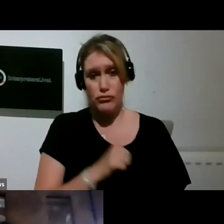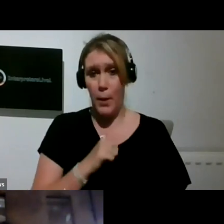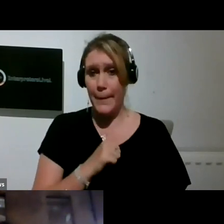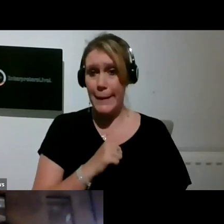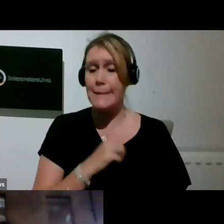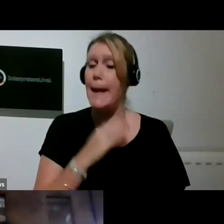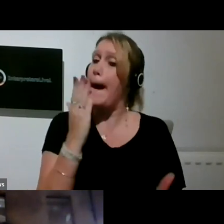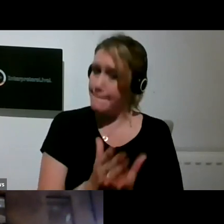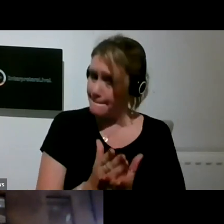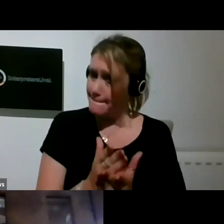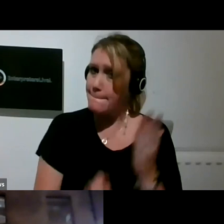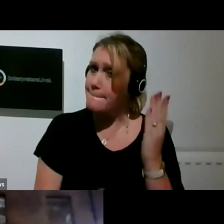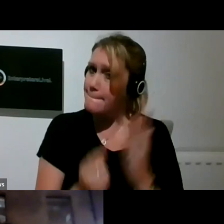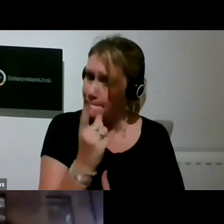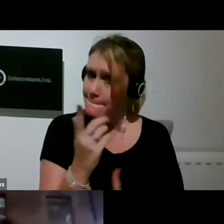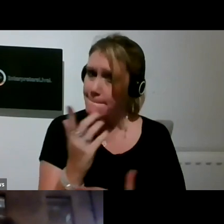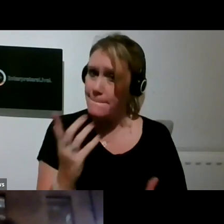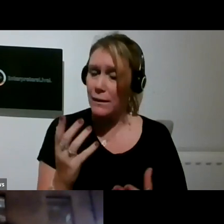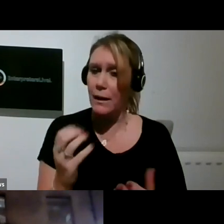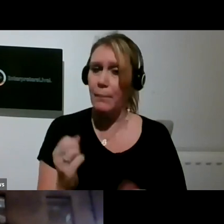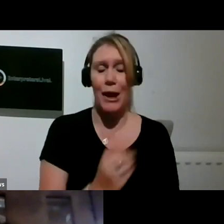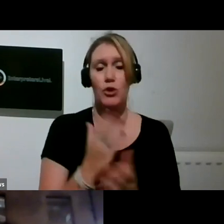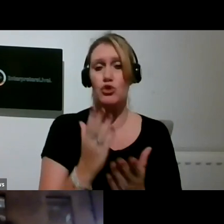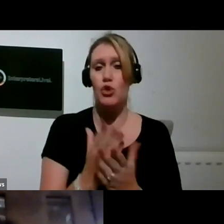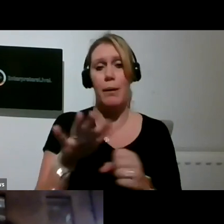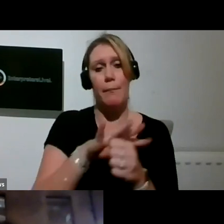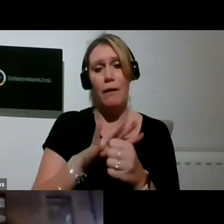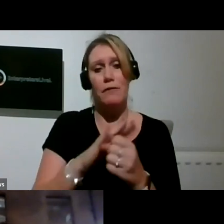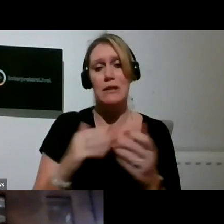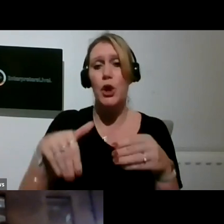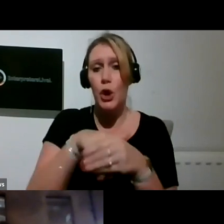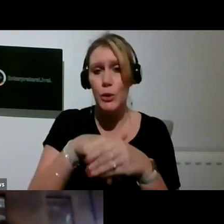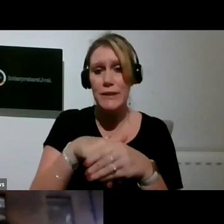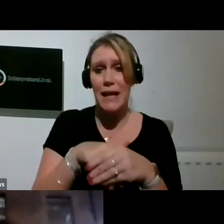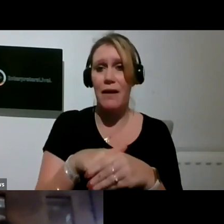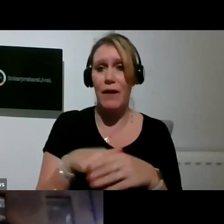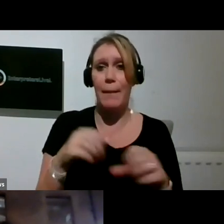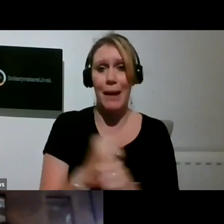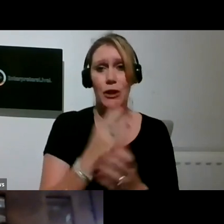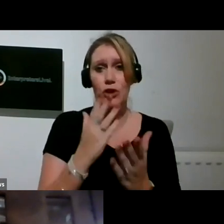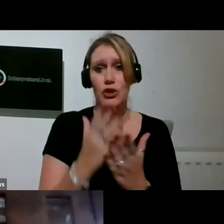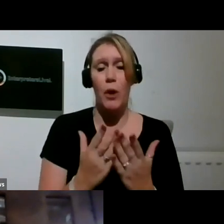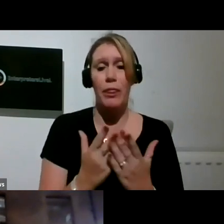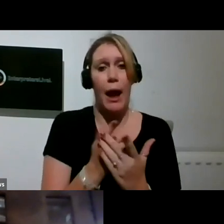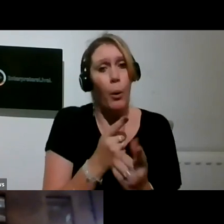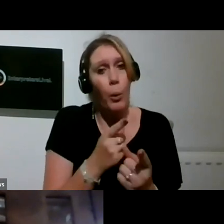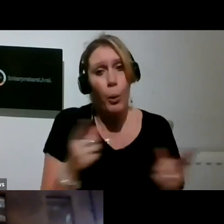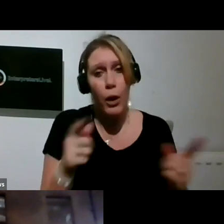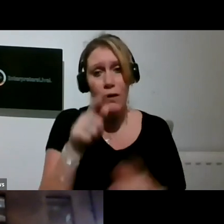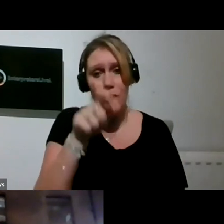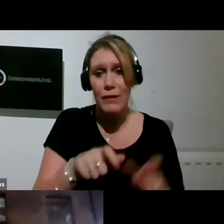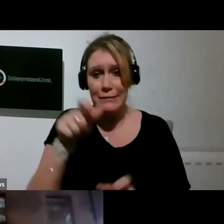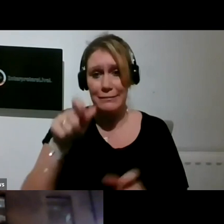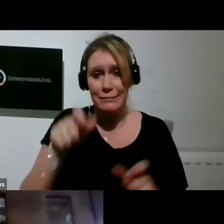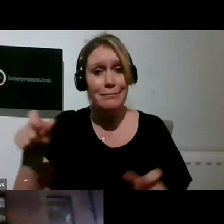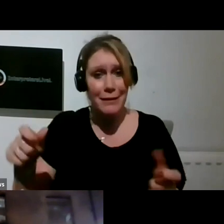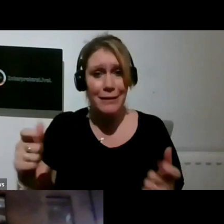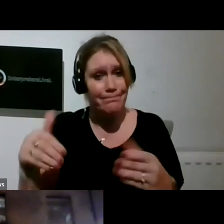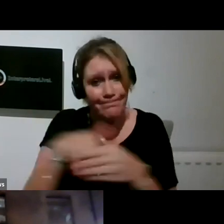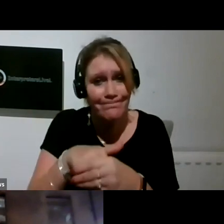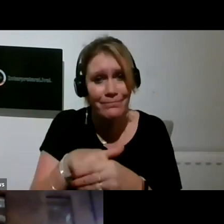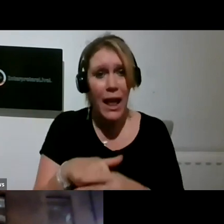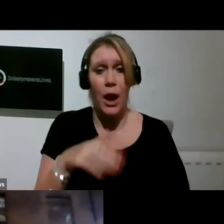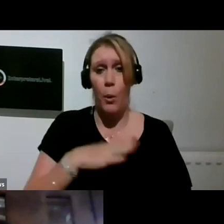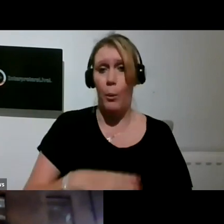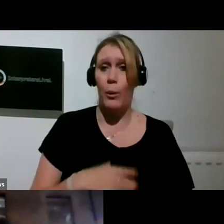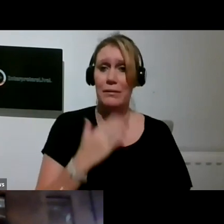borough as inclusive as it has to be for all of our residents. I just commend the work that June and the team have done for this year.